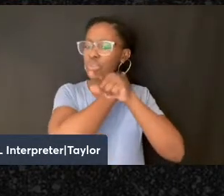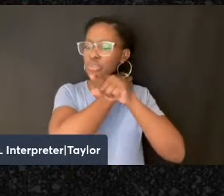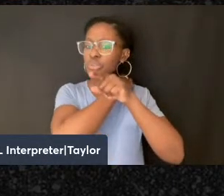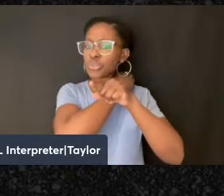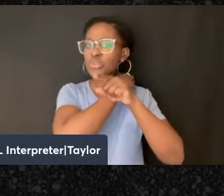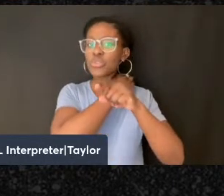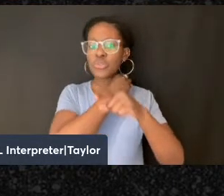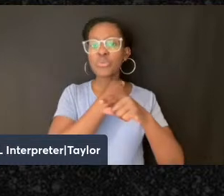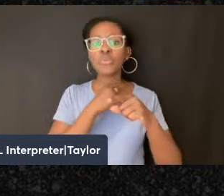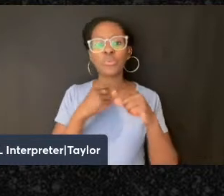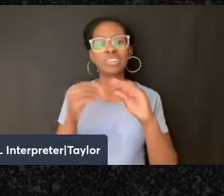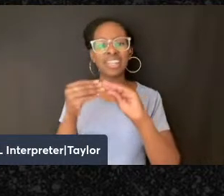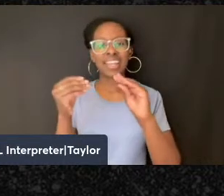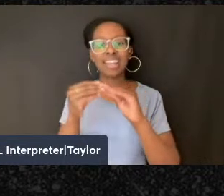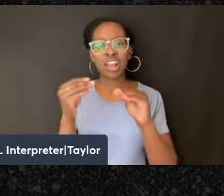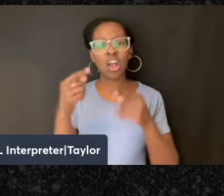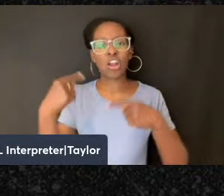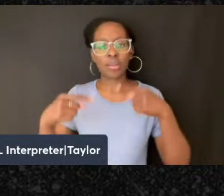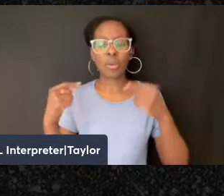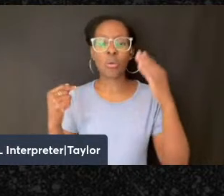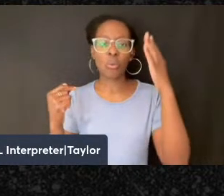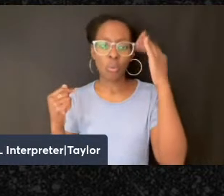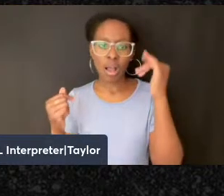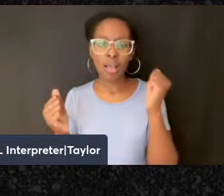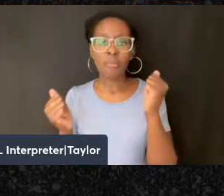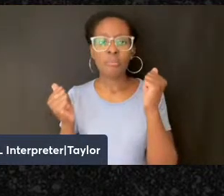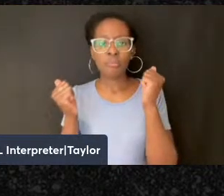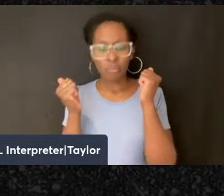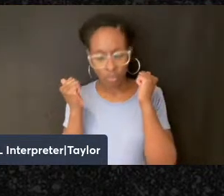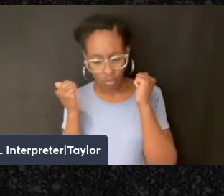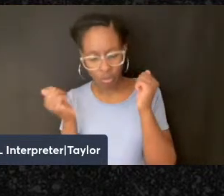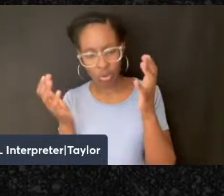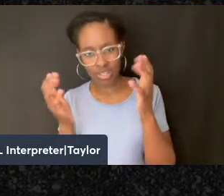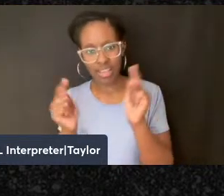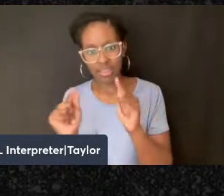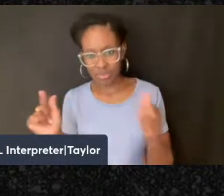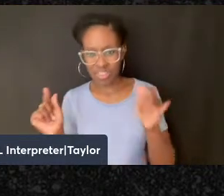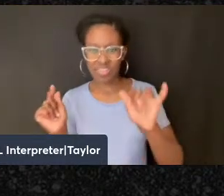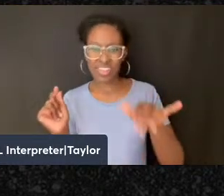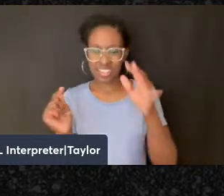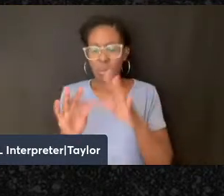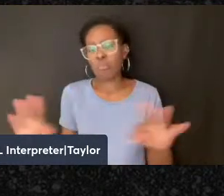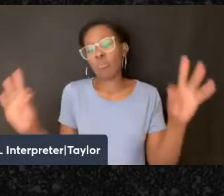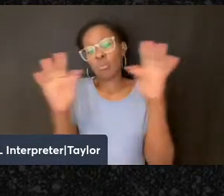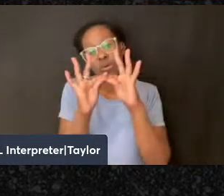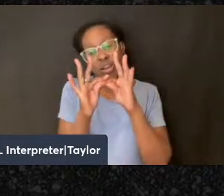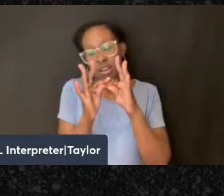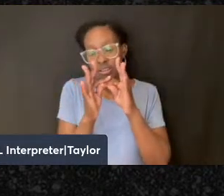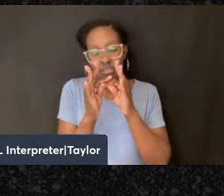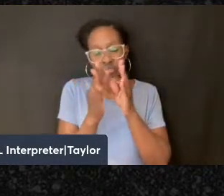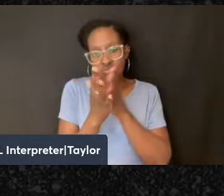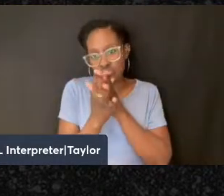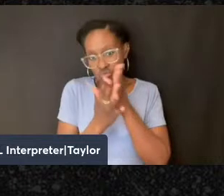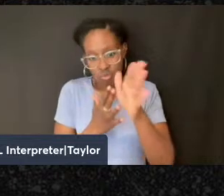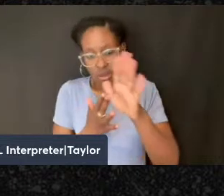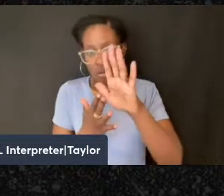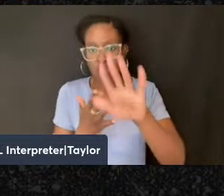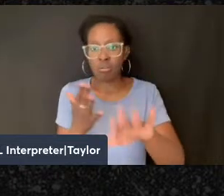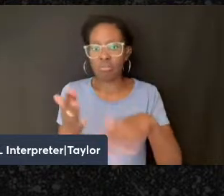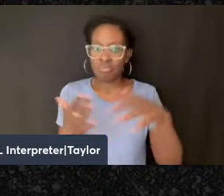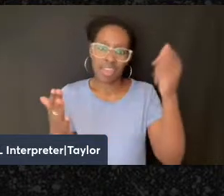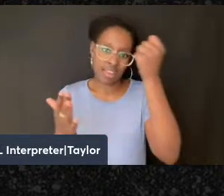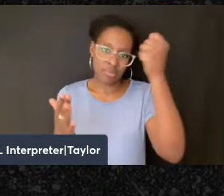eloquent argument for why multilingualism was important throughout the anarchist movements that you